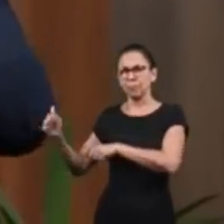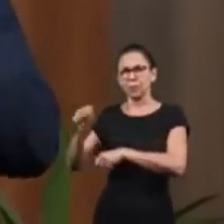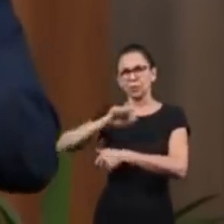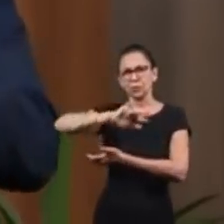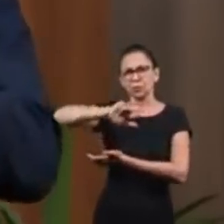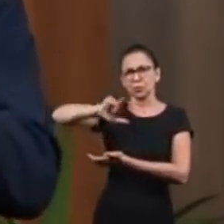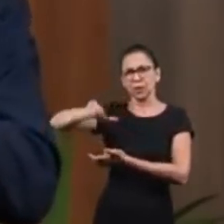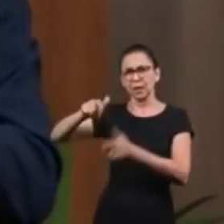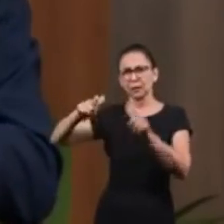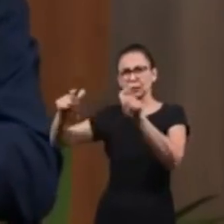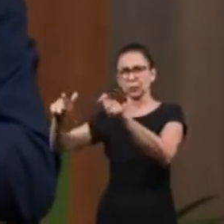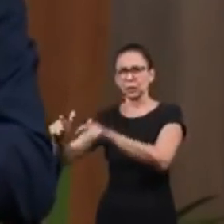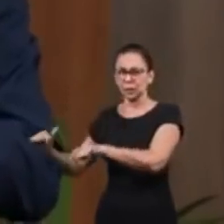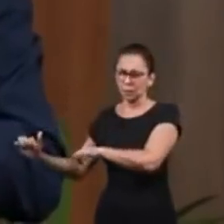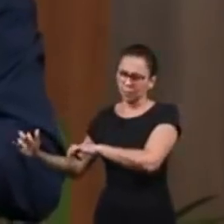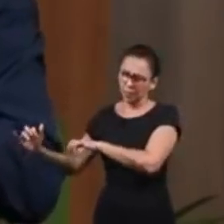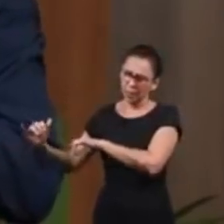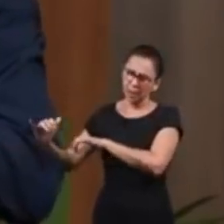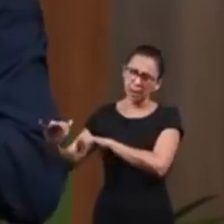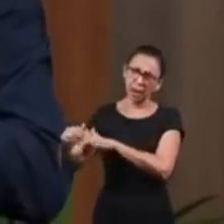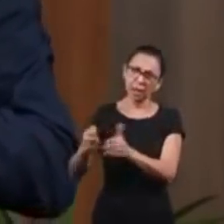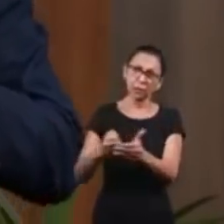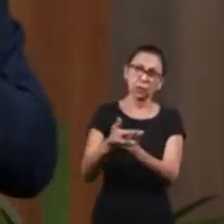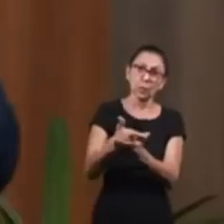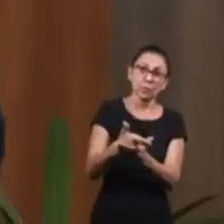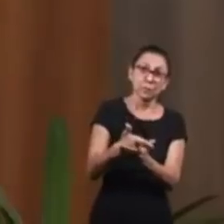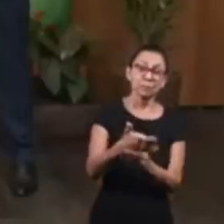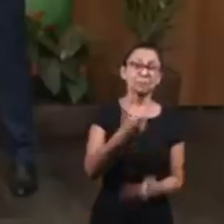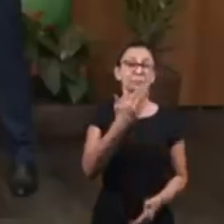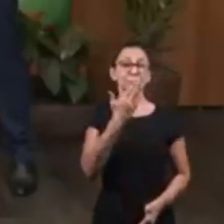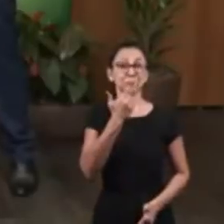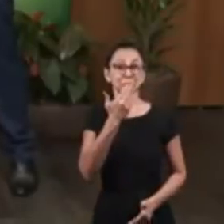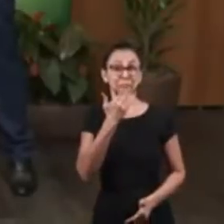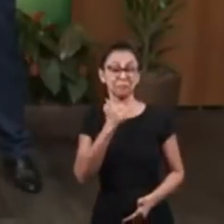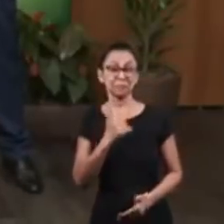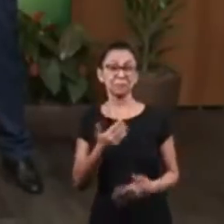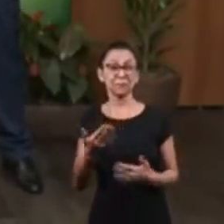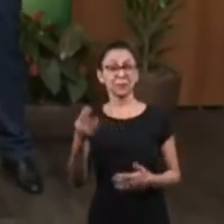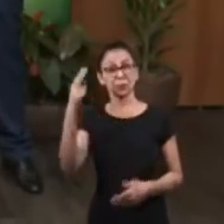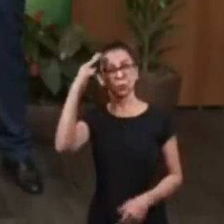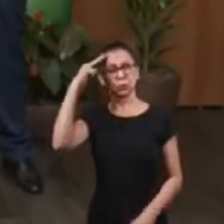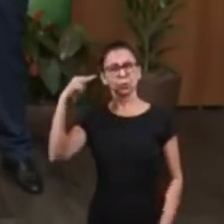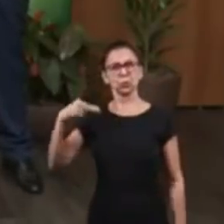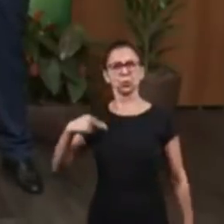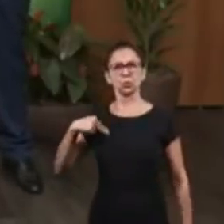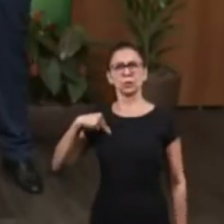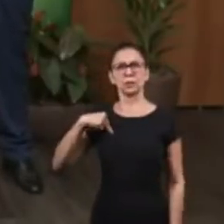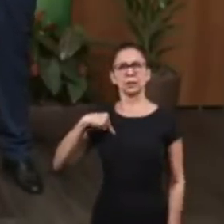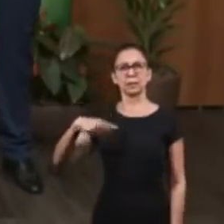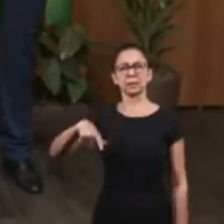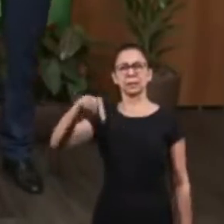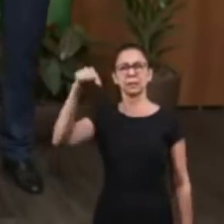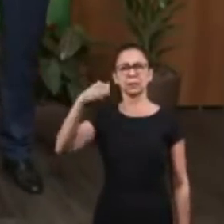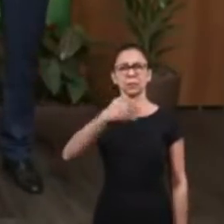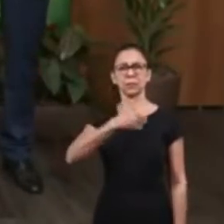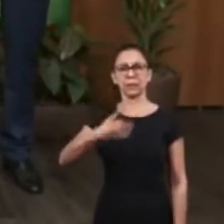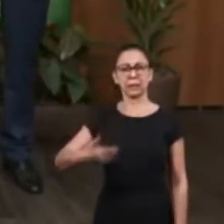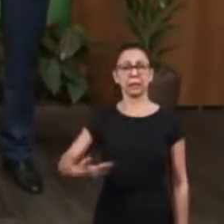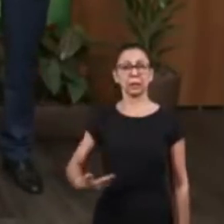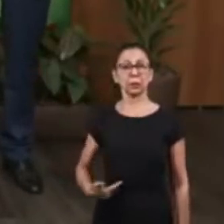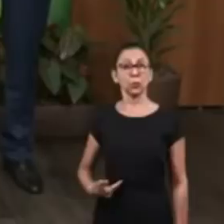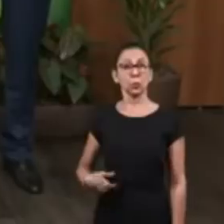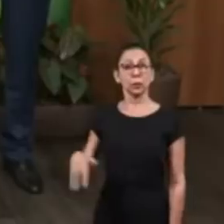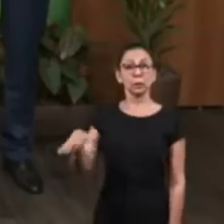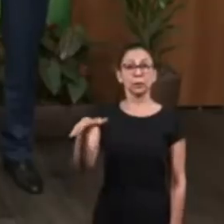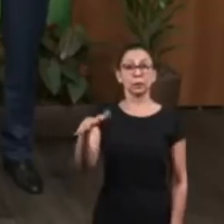They would all go to Egypt to buy food. And then, Joseph was the governor of Egypt.